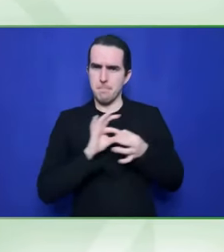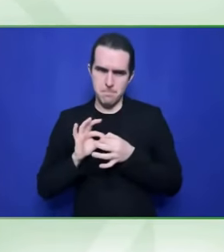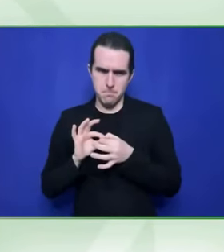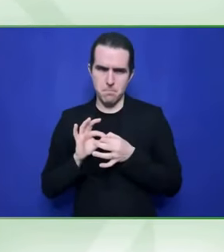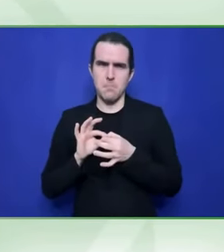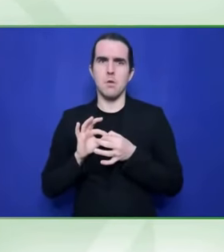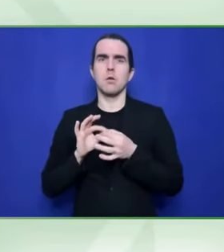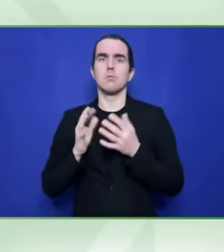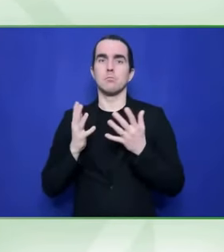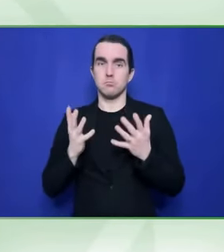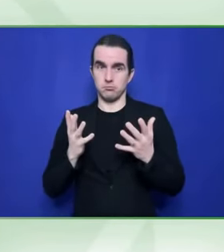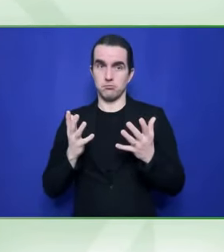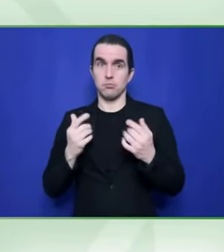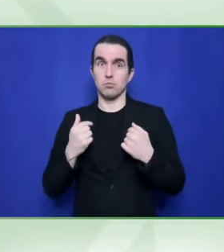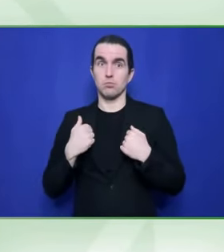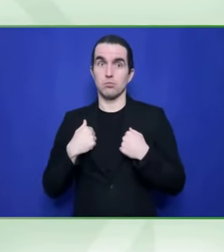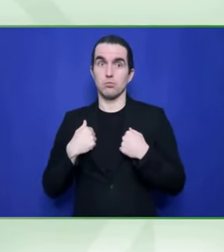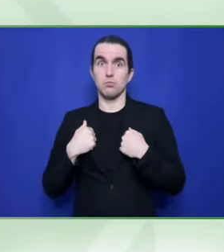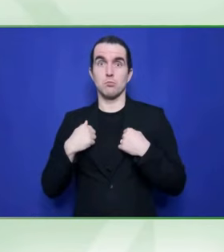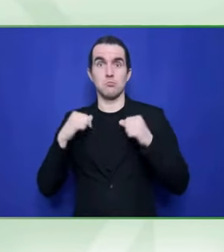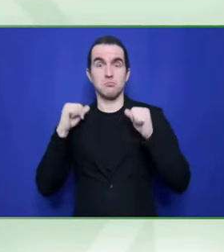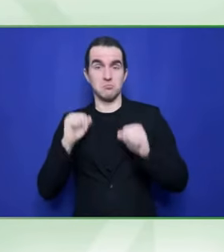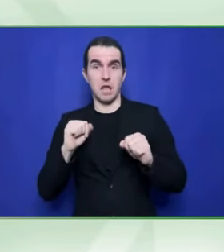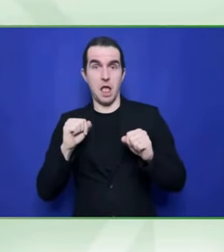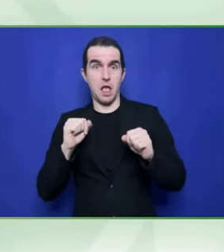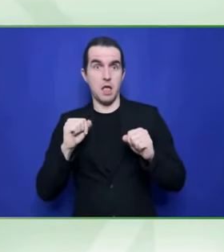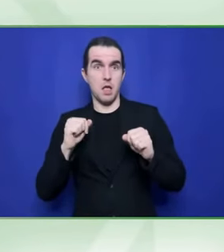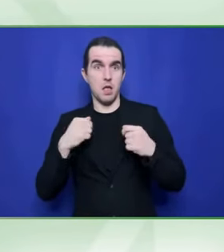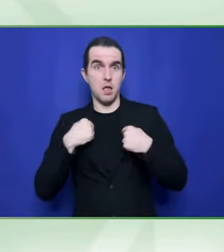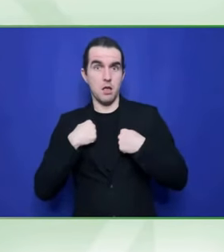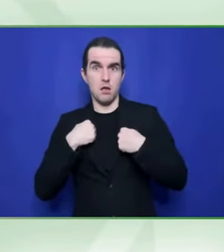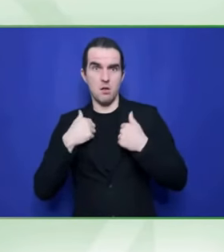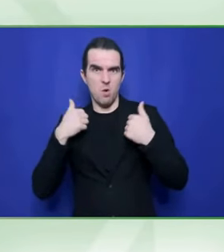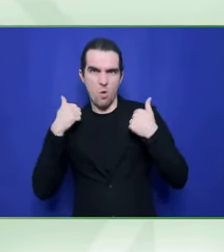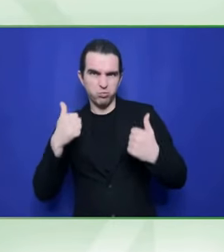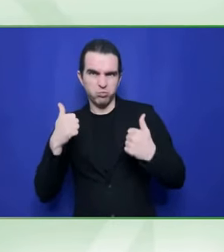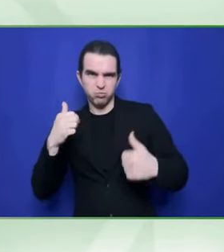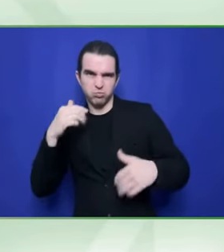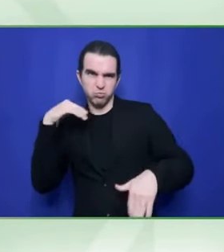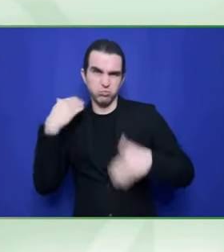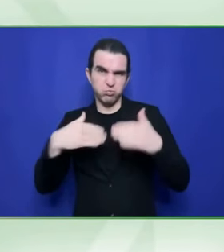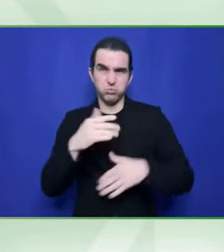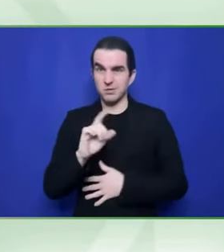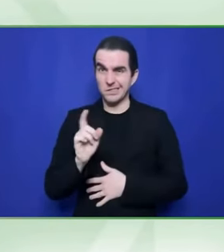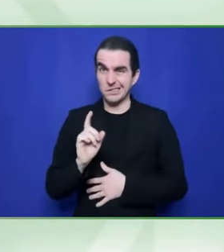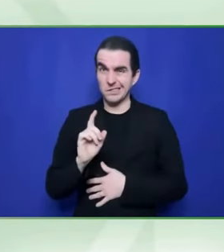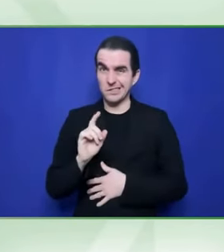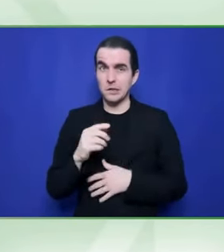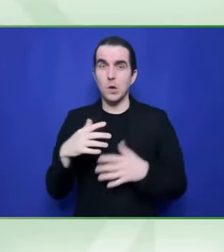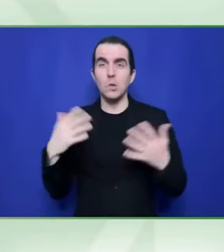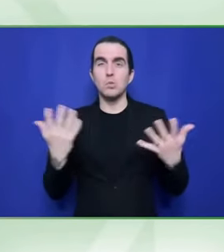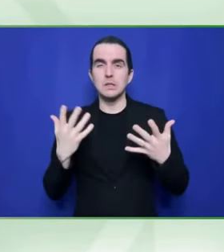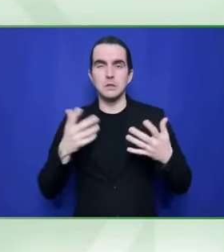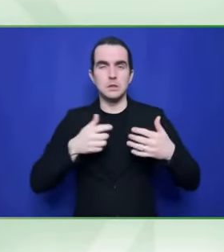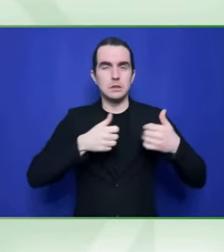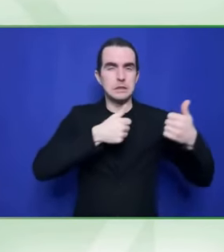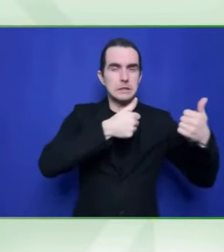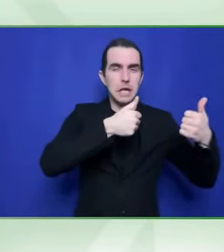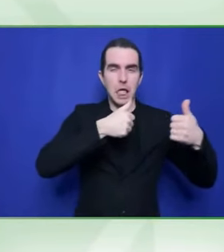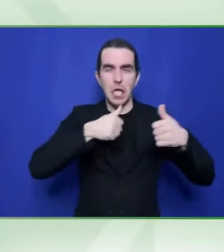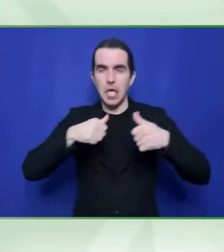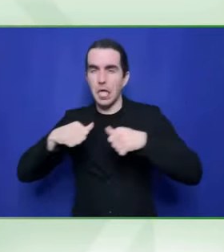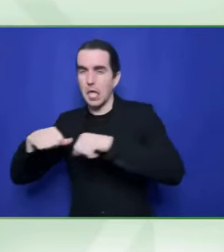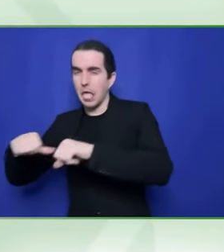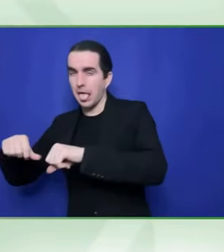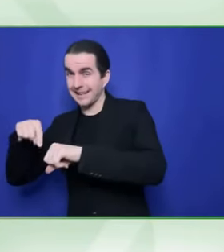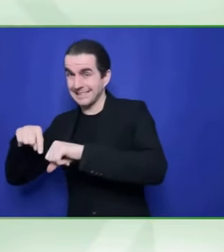time, you have a country in Asia, for example, that doesn't even recognize discrimination or legislation for